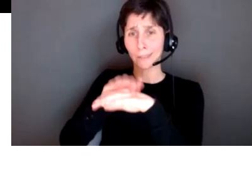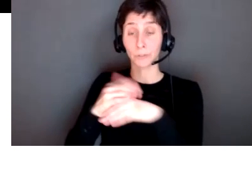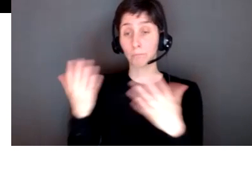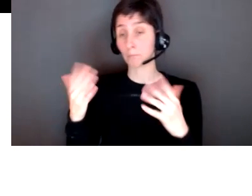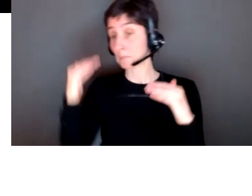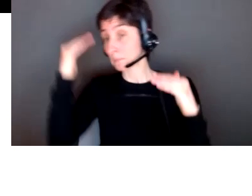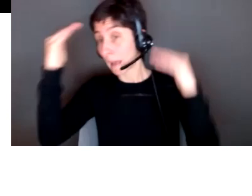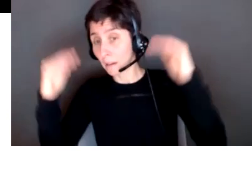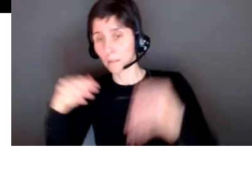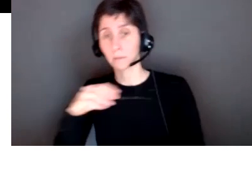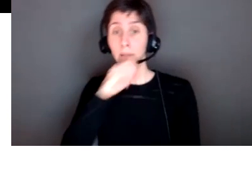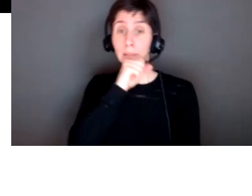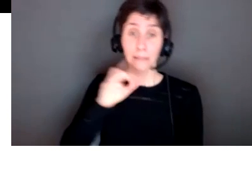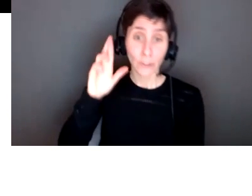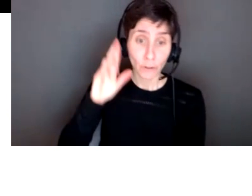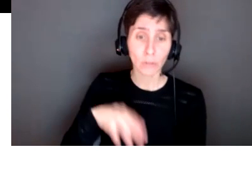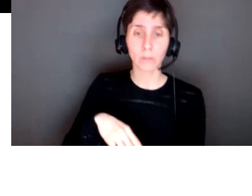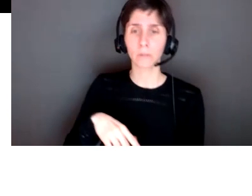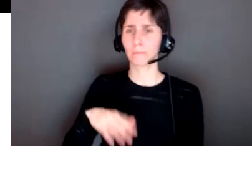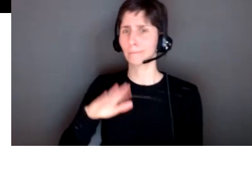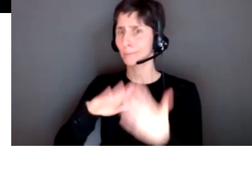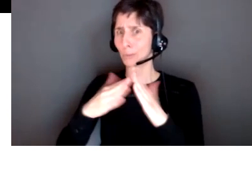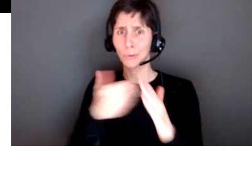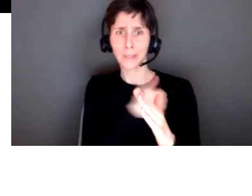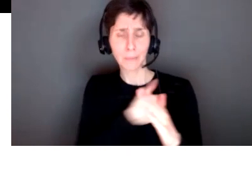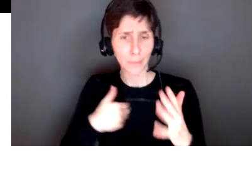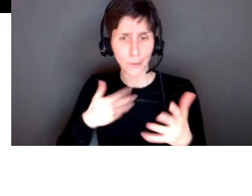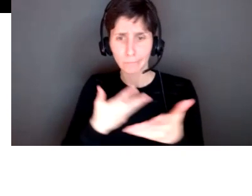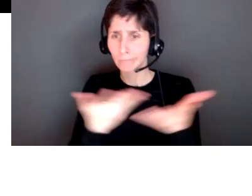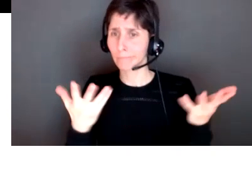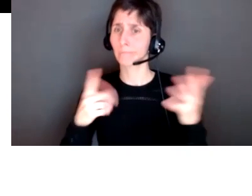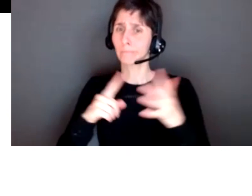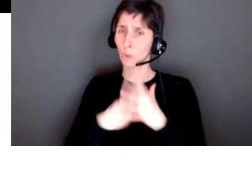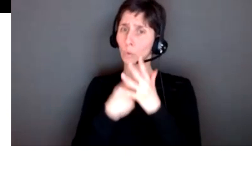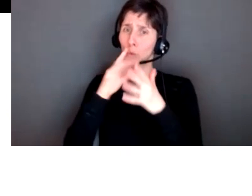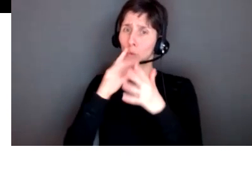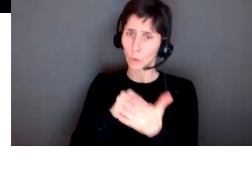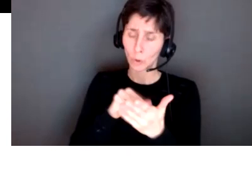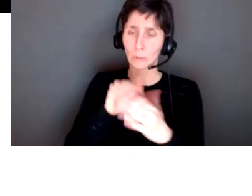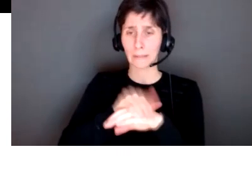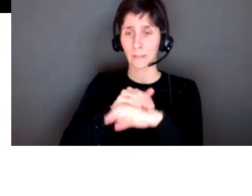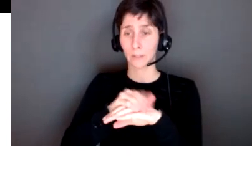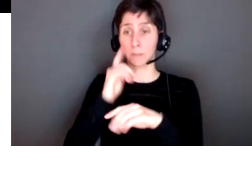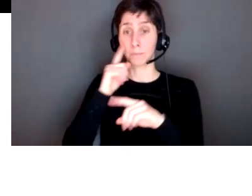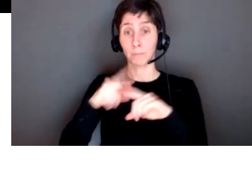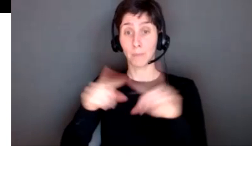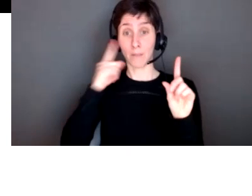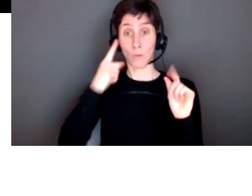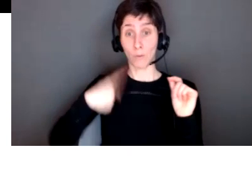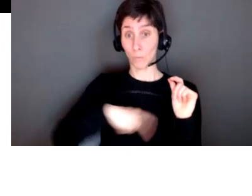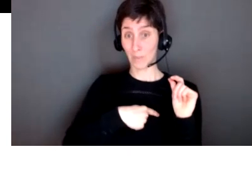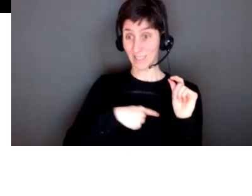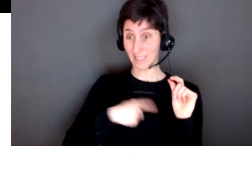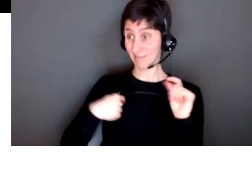a senior any member from the community that is just language learning english but for us as as teachers